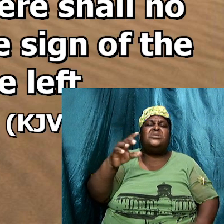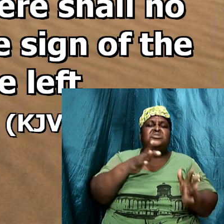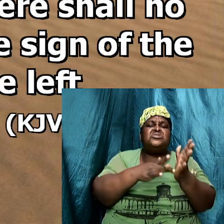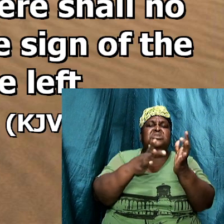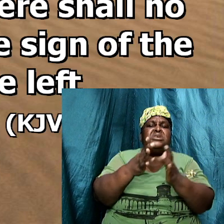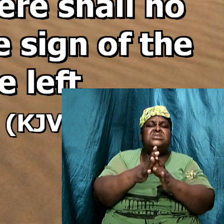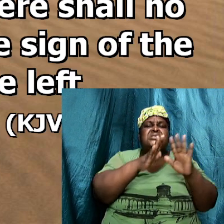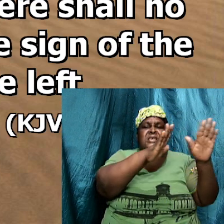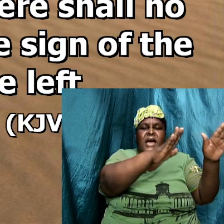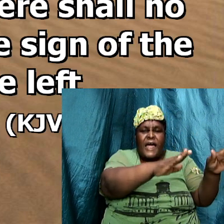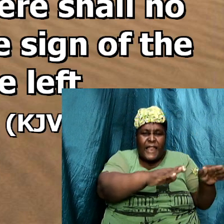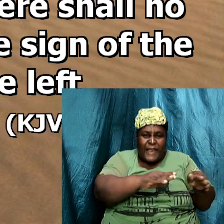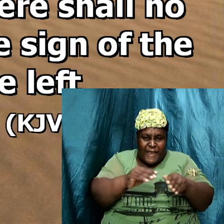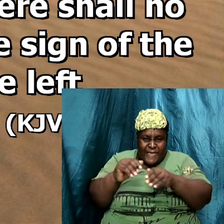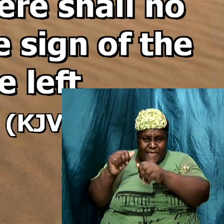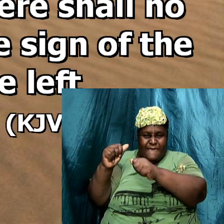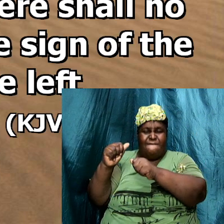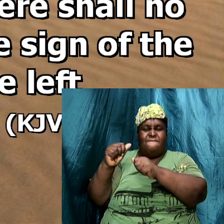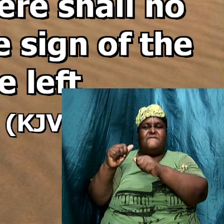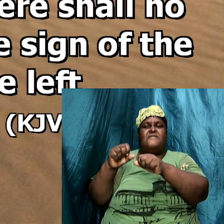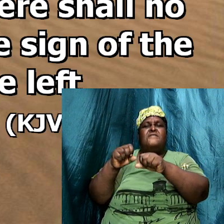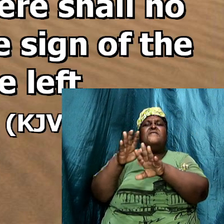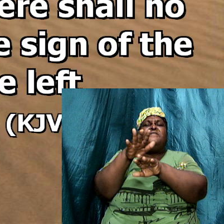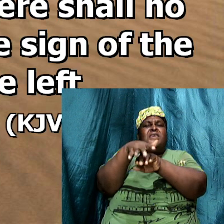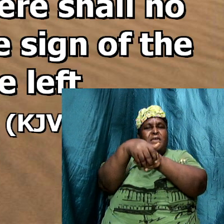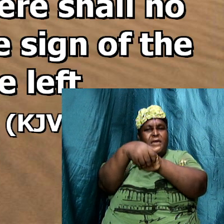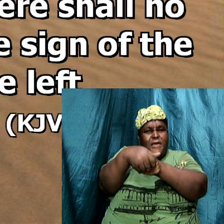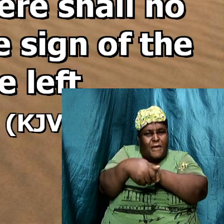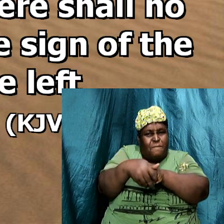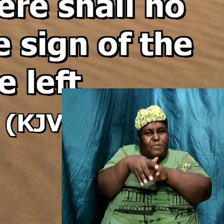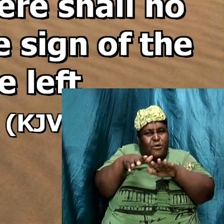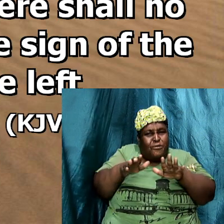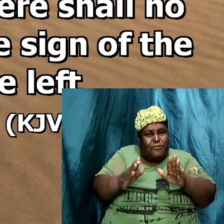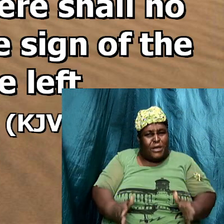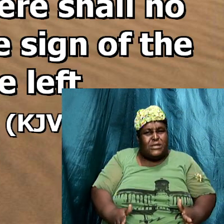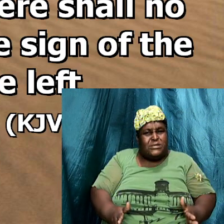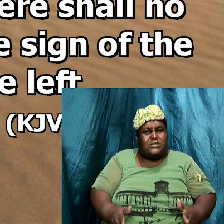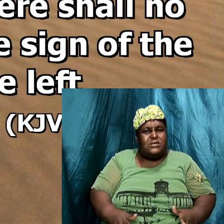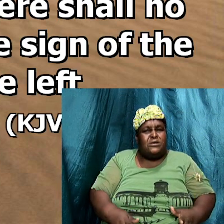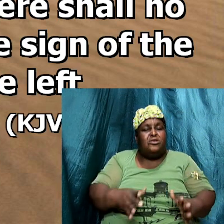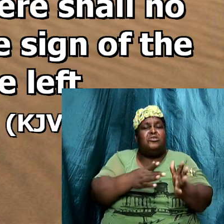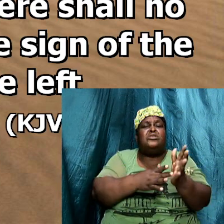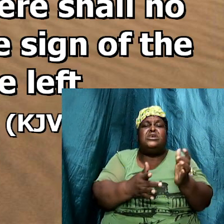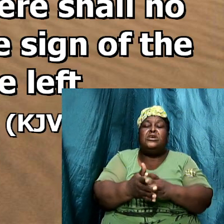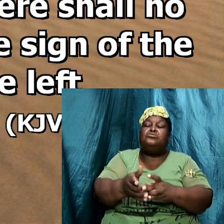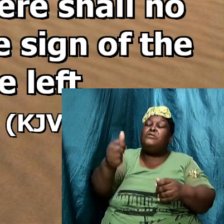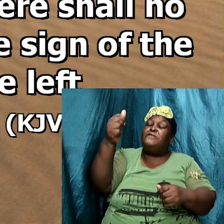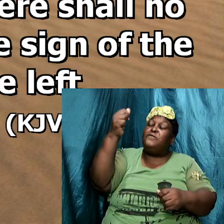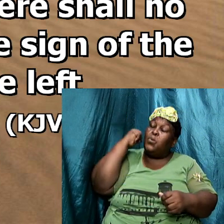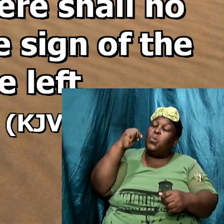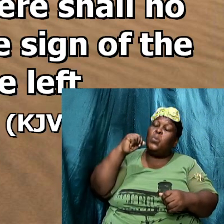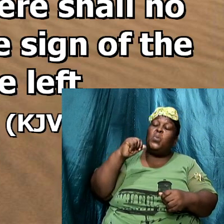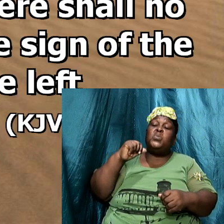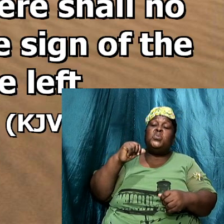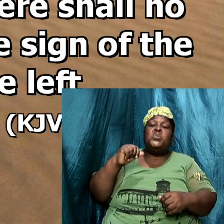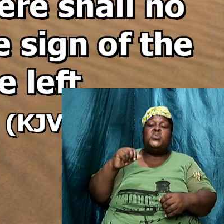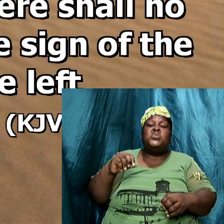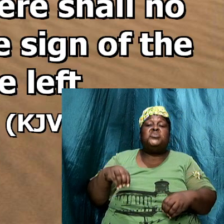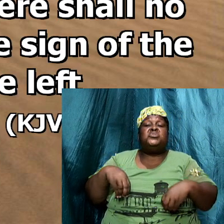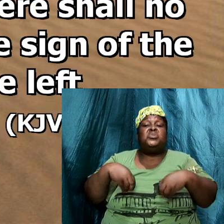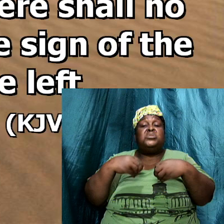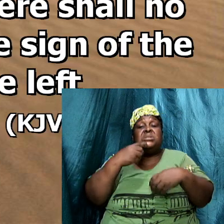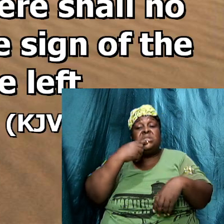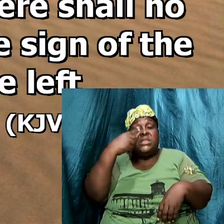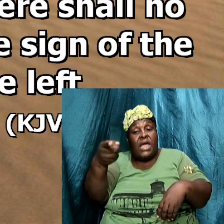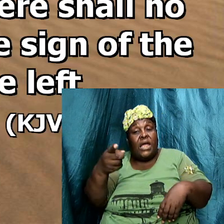and departed so Jesus refused to give them a sign if Jesus had given them a